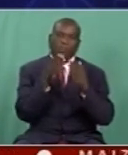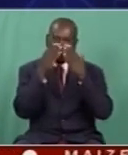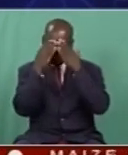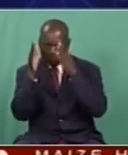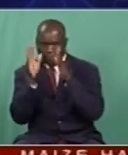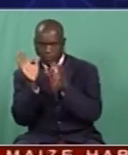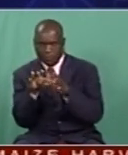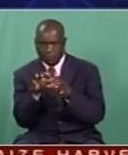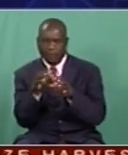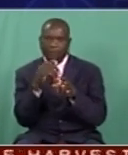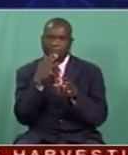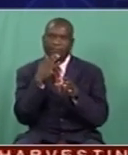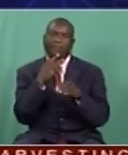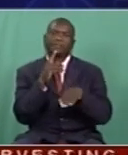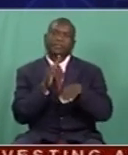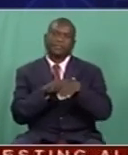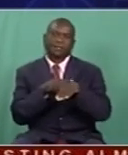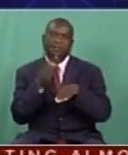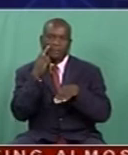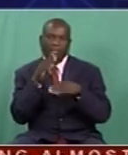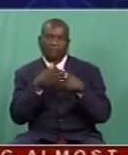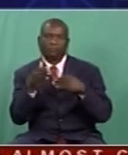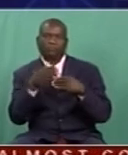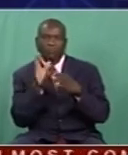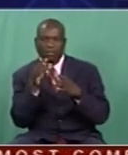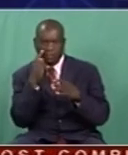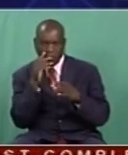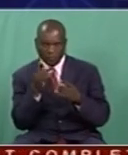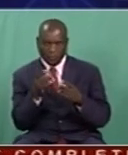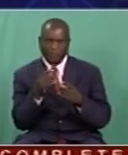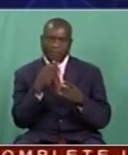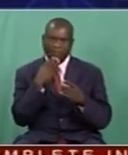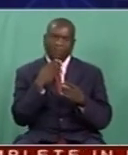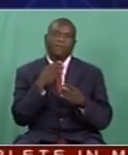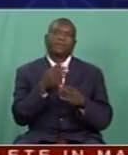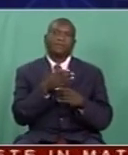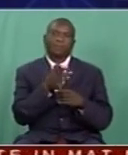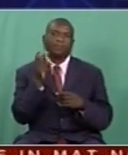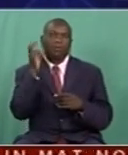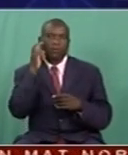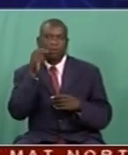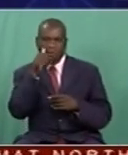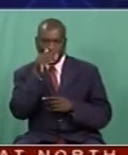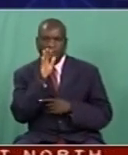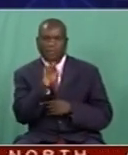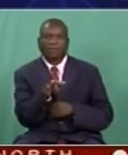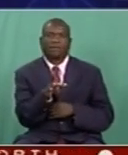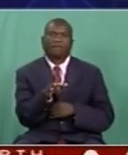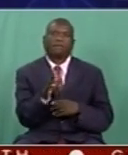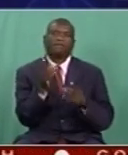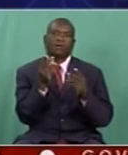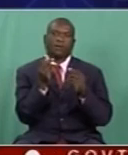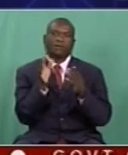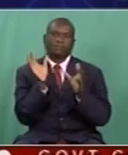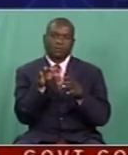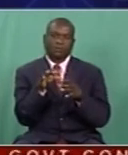progress or maybe, you know, what's the take there? We have seen an increase in the number of listenership and followership for the stations,